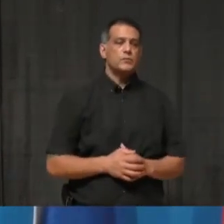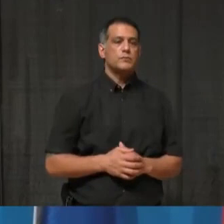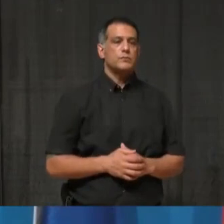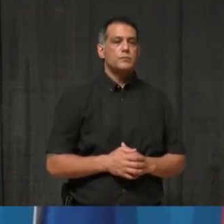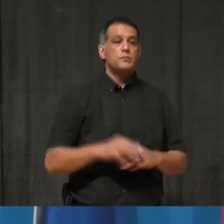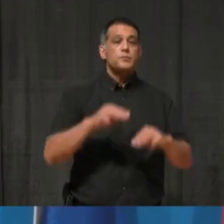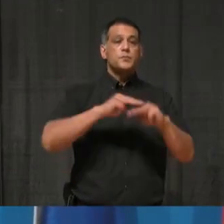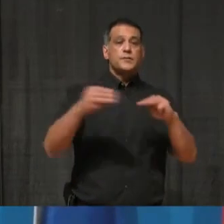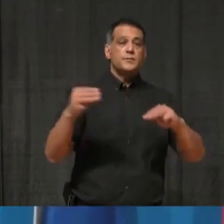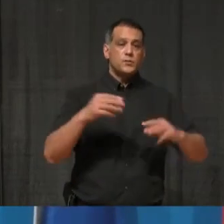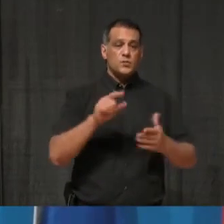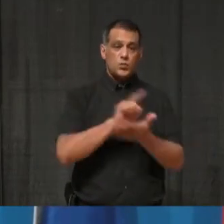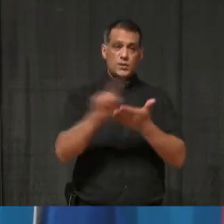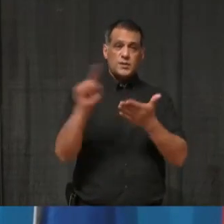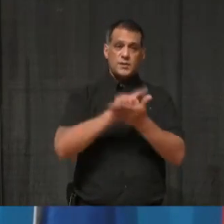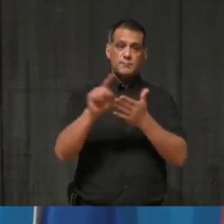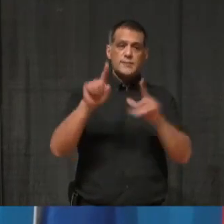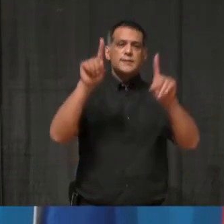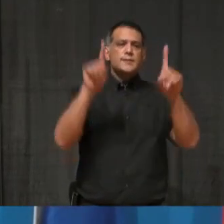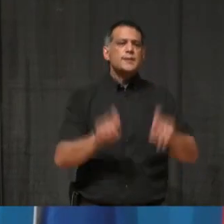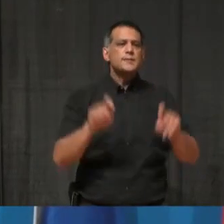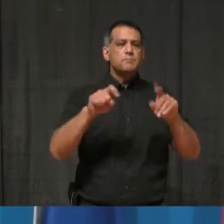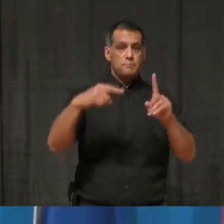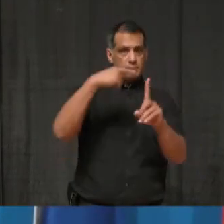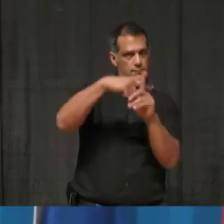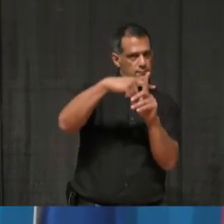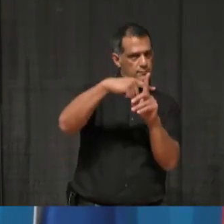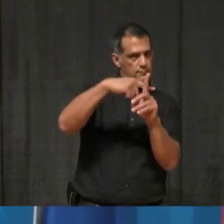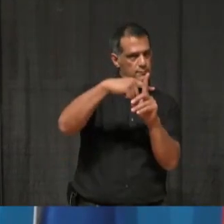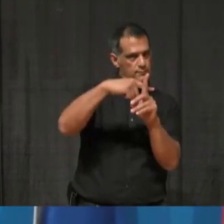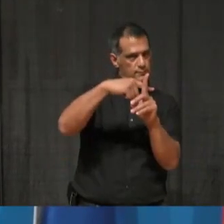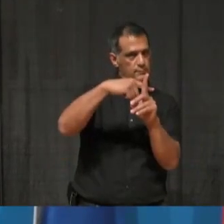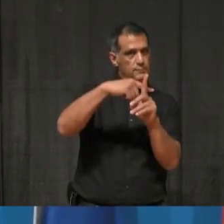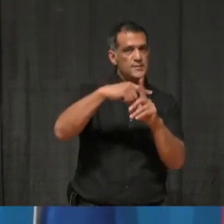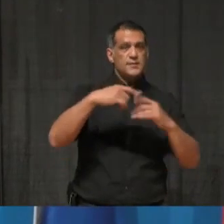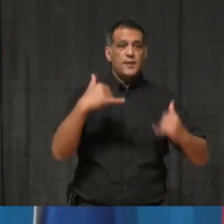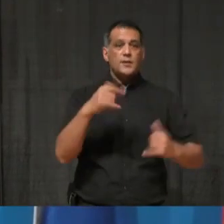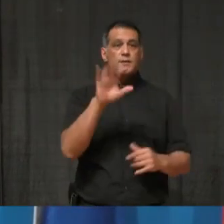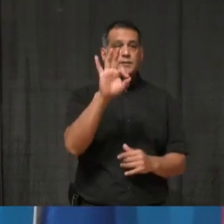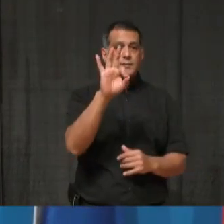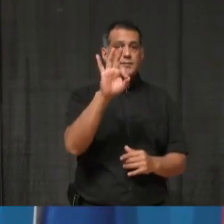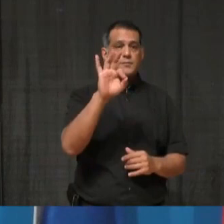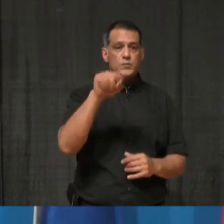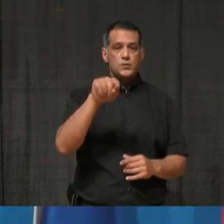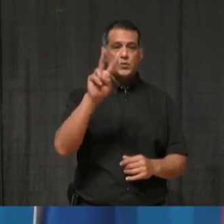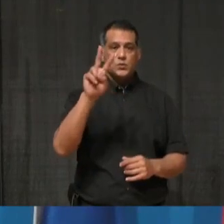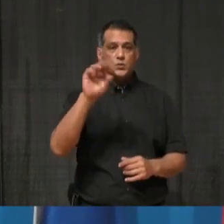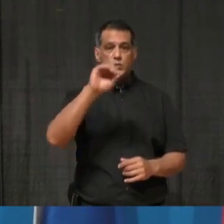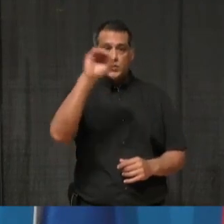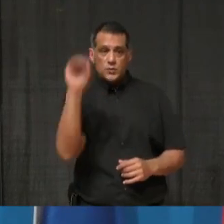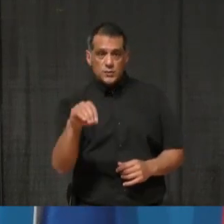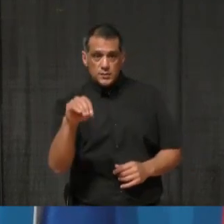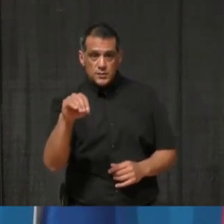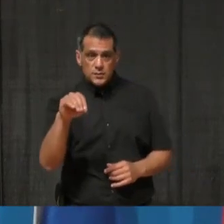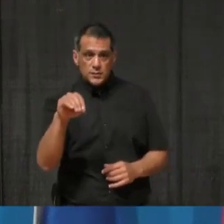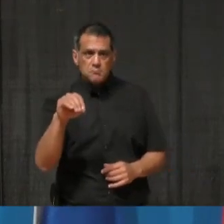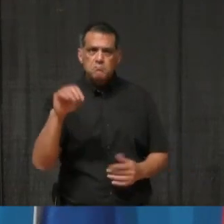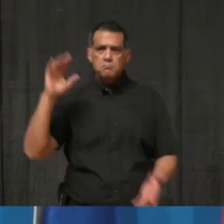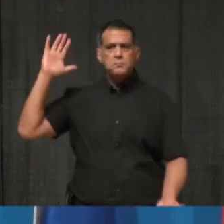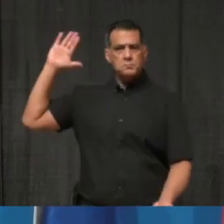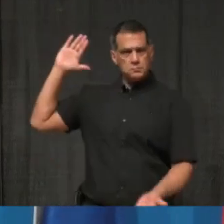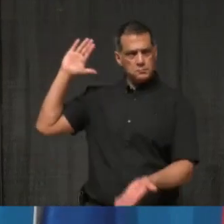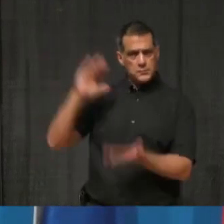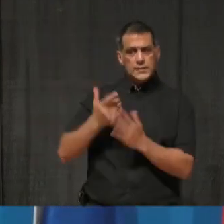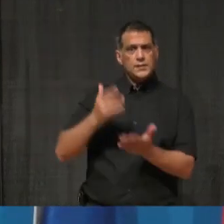Mississauga's weekly test positivity for COVID-19 currently sits at 9.2%, which represents a drop from last